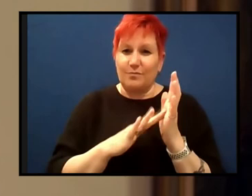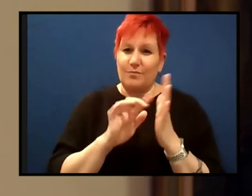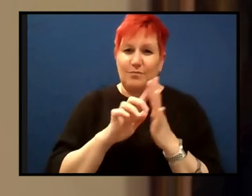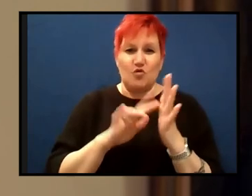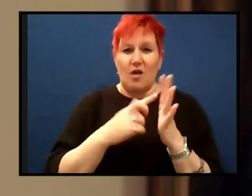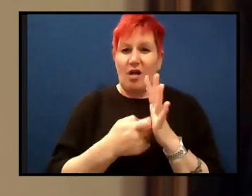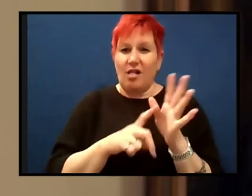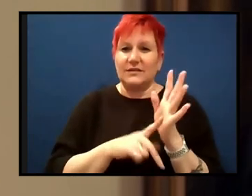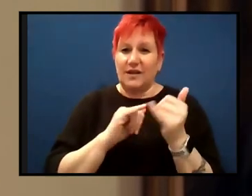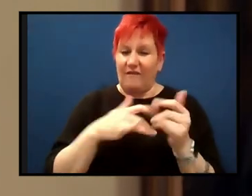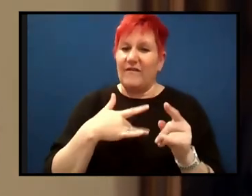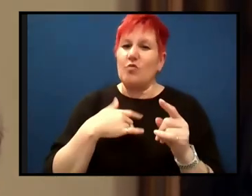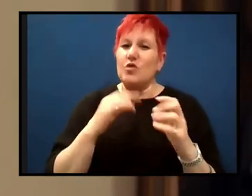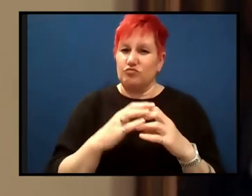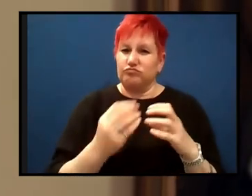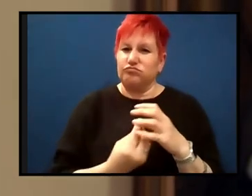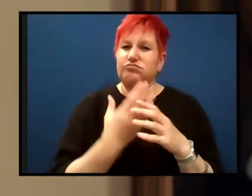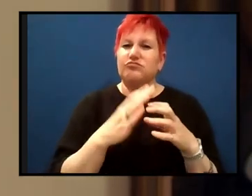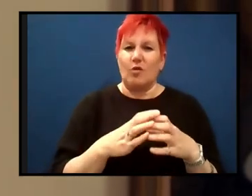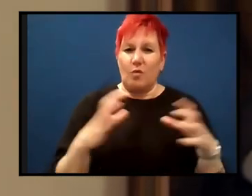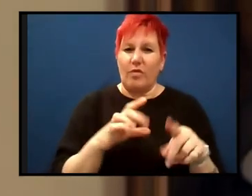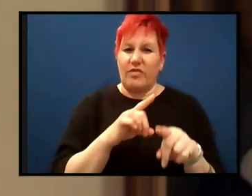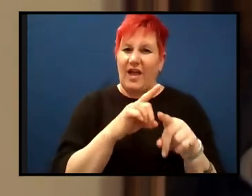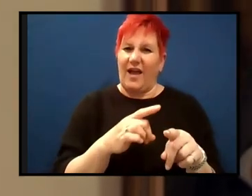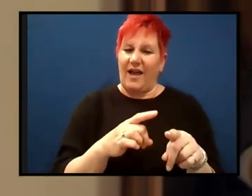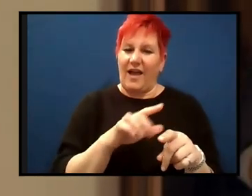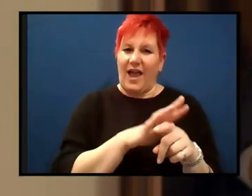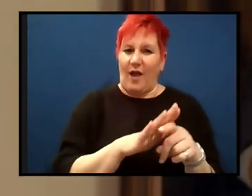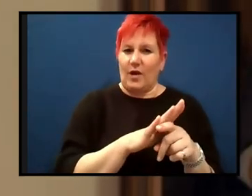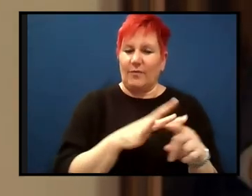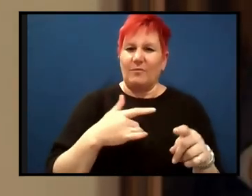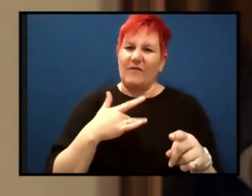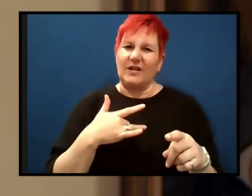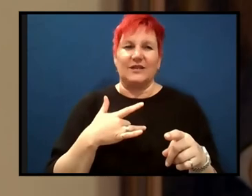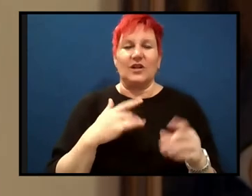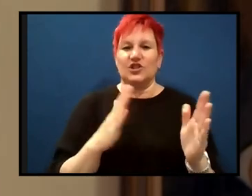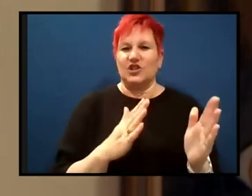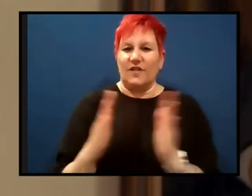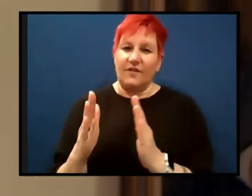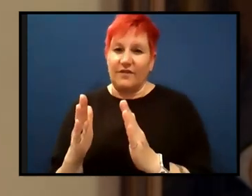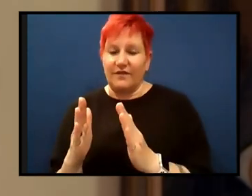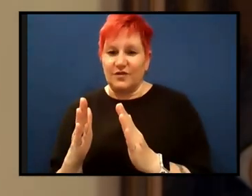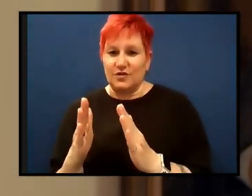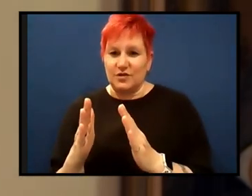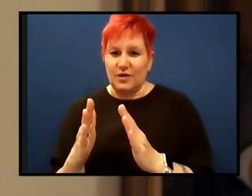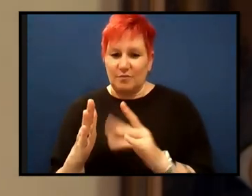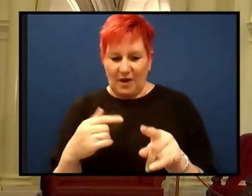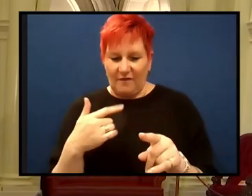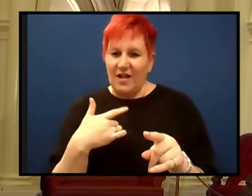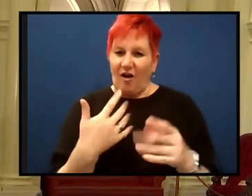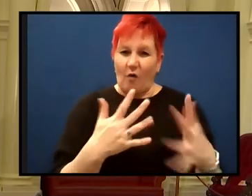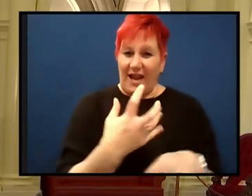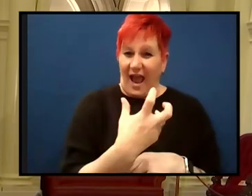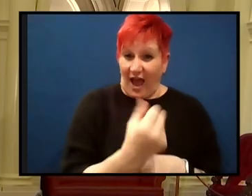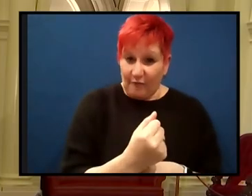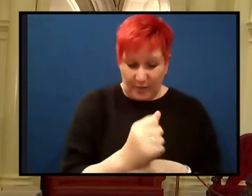area I would see, but not, it's not hardly paradigm shift. It's really just a matter of characterising things better and working out how useful they can be. Andy?